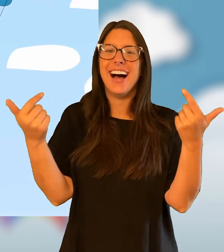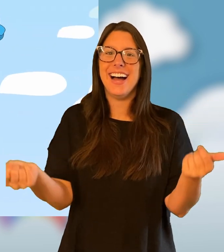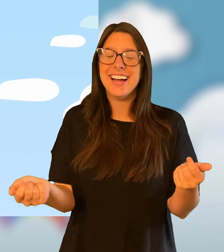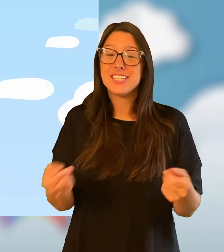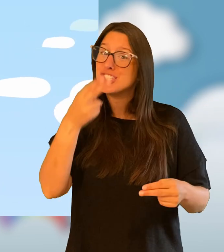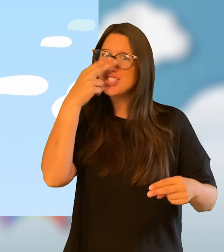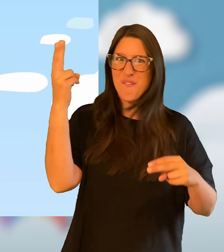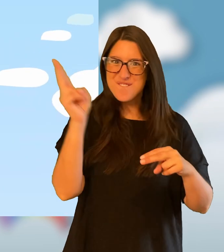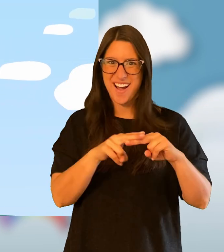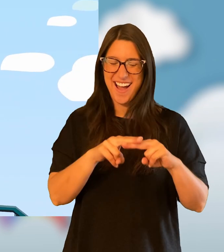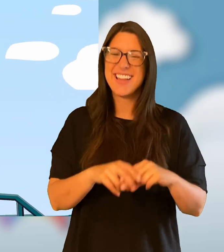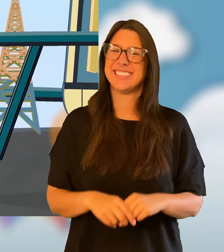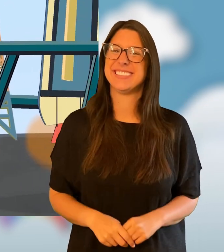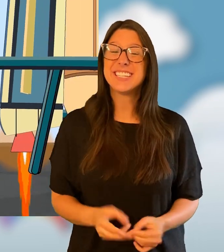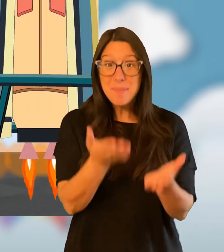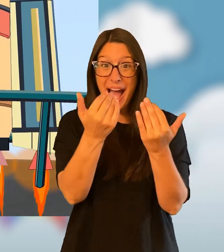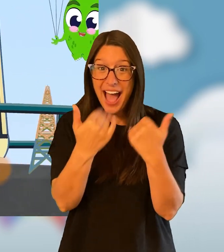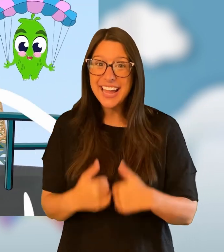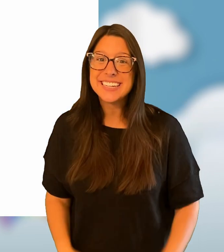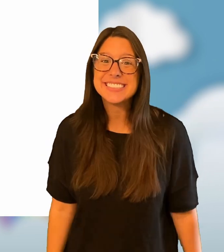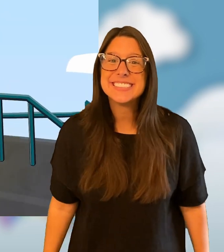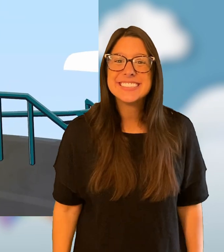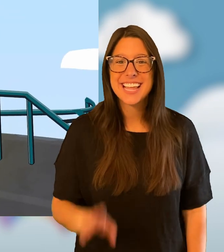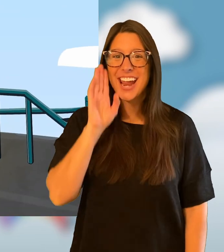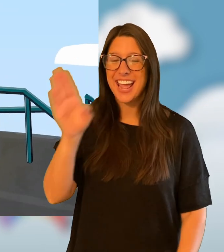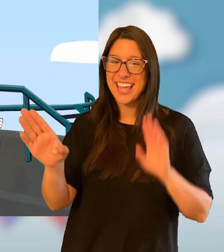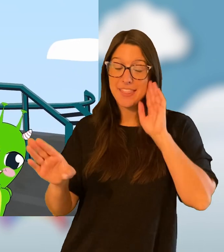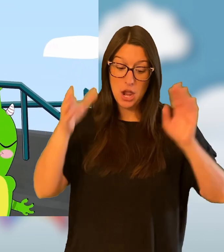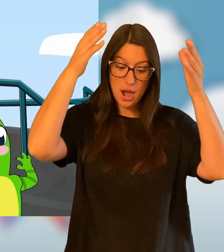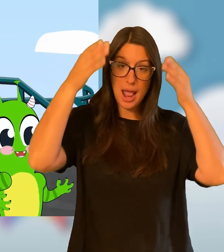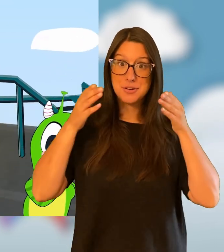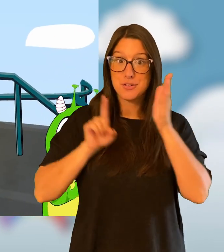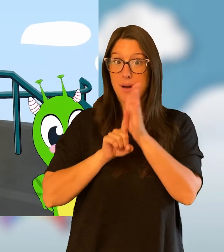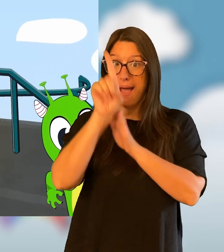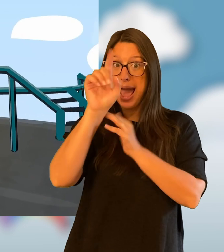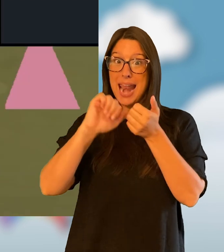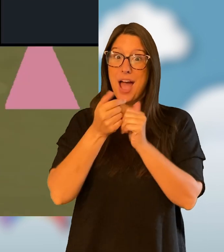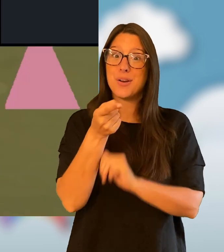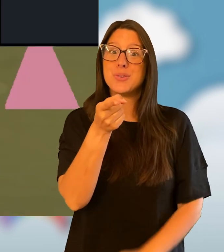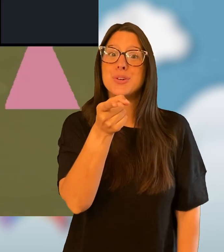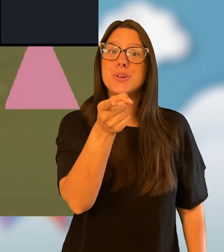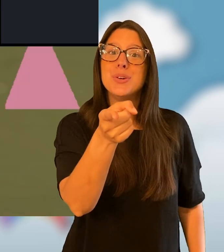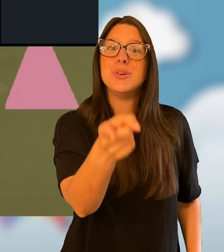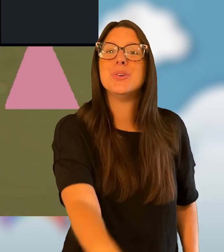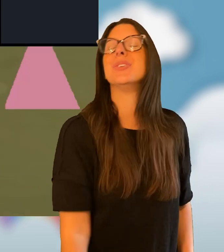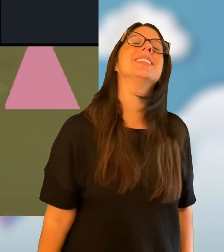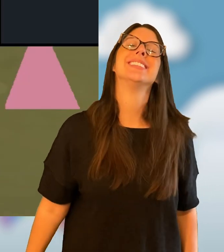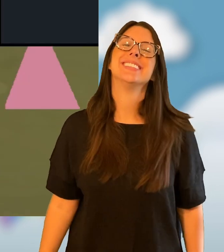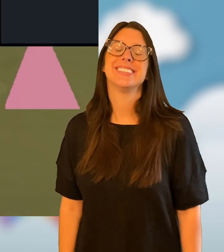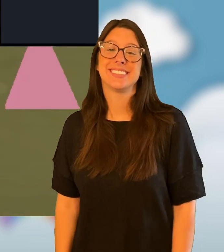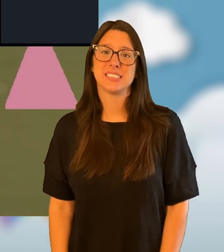That's so much fun! Come on! Hey there, astronaut. How do you do, do, do?